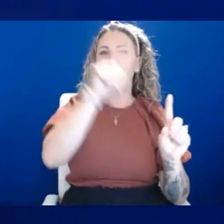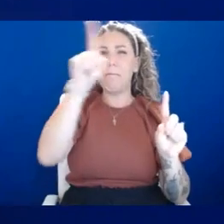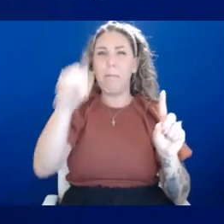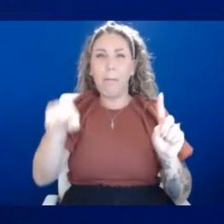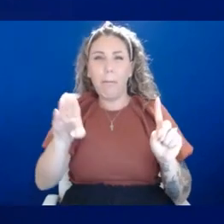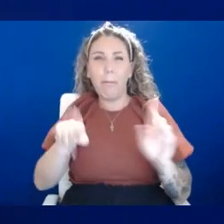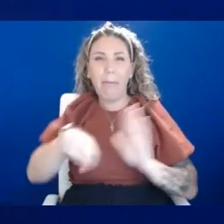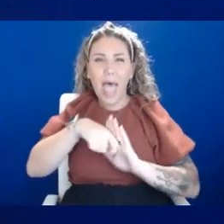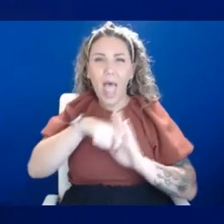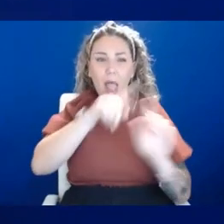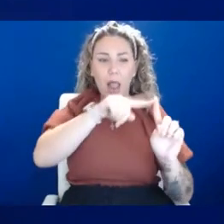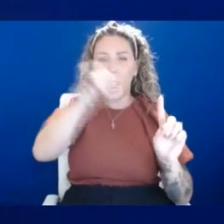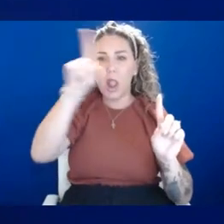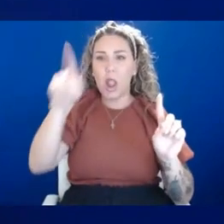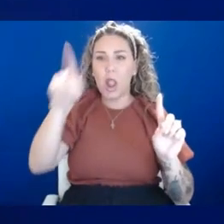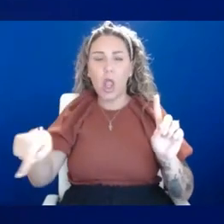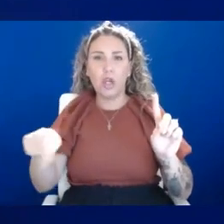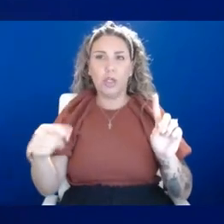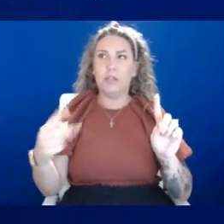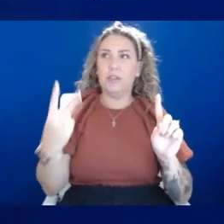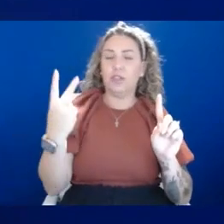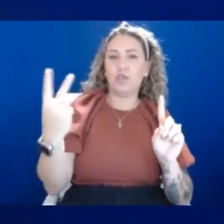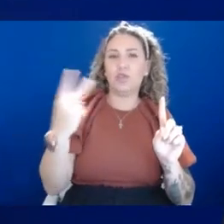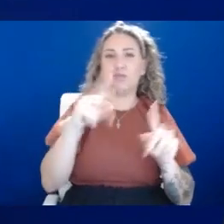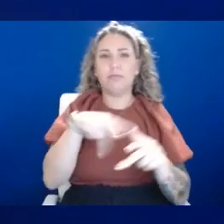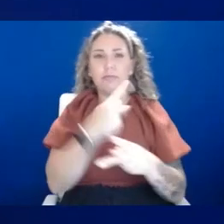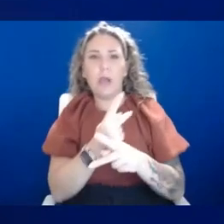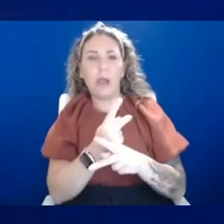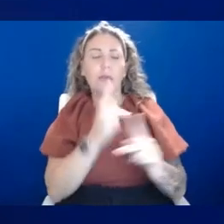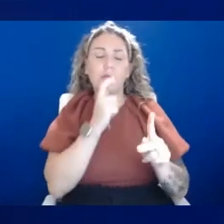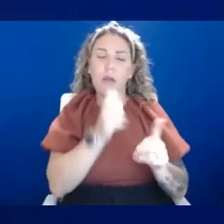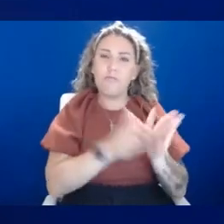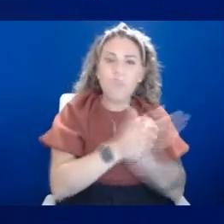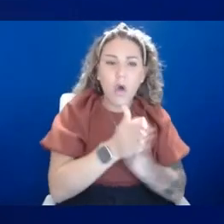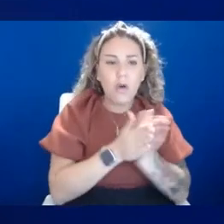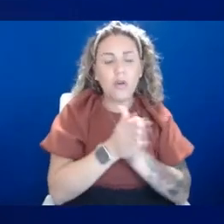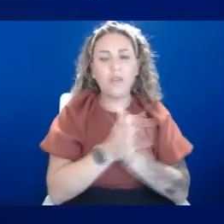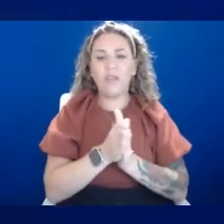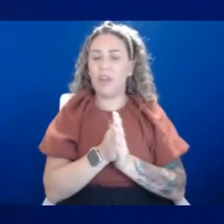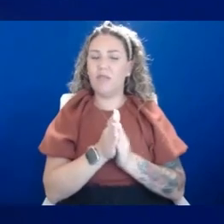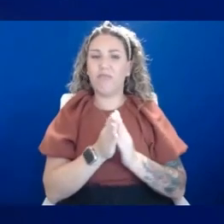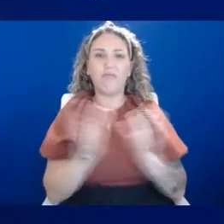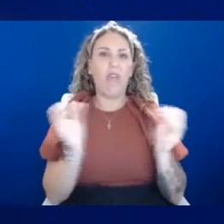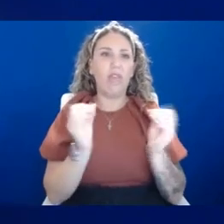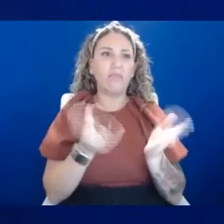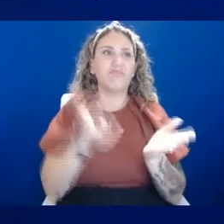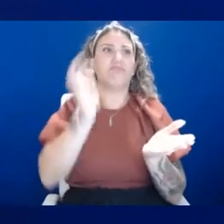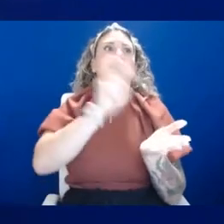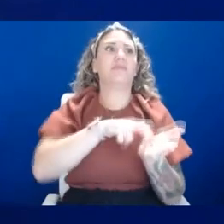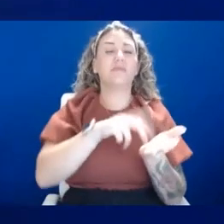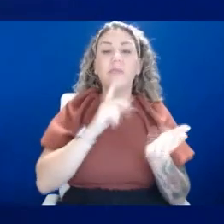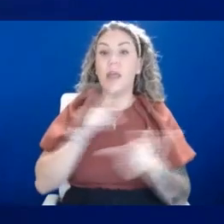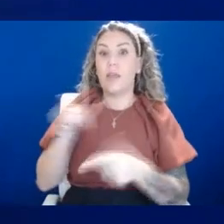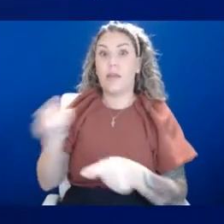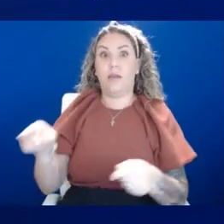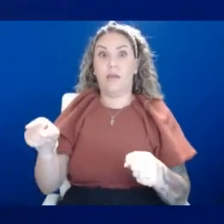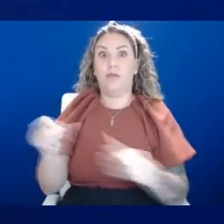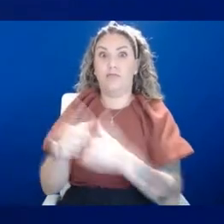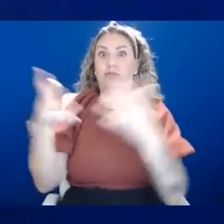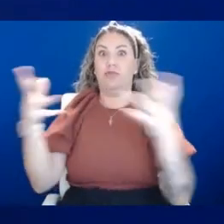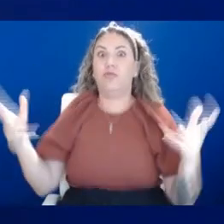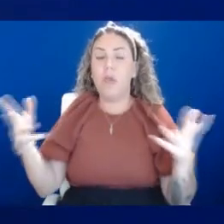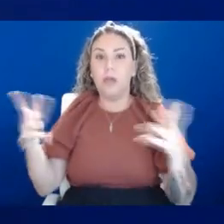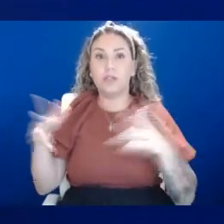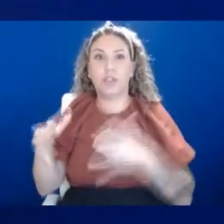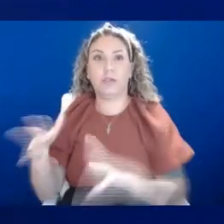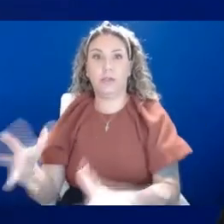you're not motivated to do anything. You're not engaged. You don't really have that gumption to get up and go. And then on the extreme end, you have too much anxiety. It's crippling. It's too much